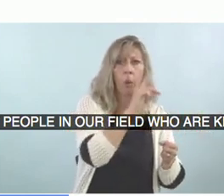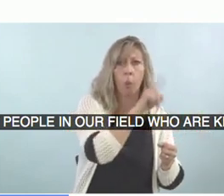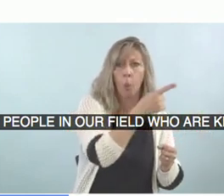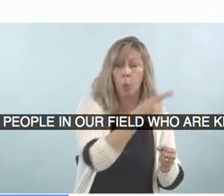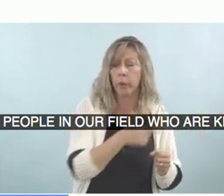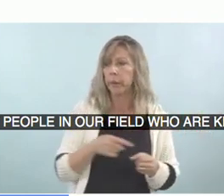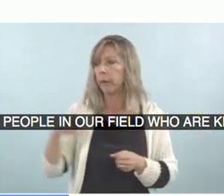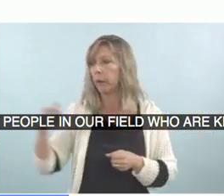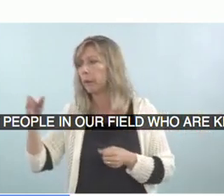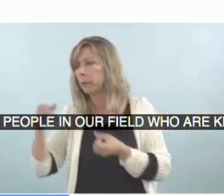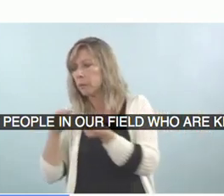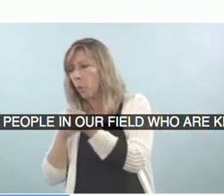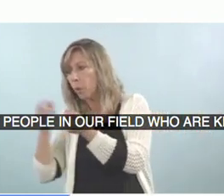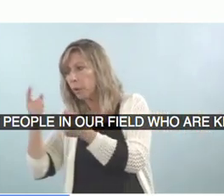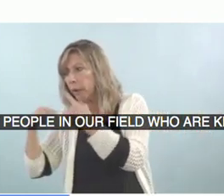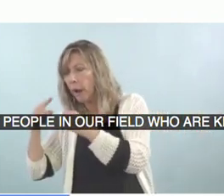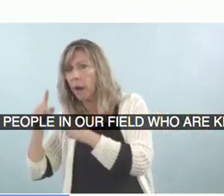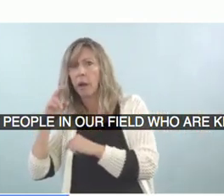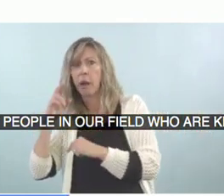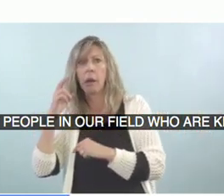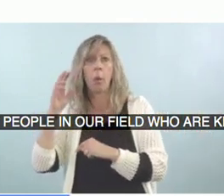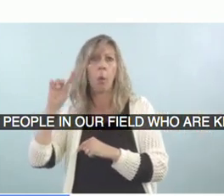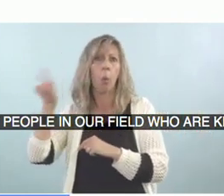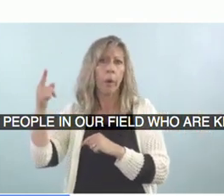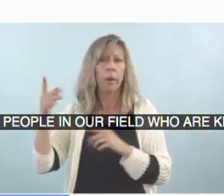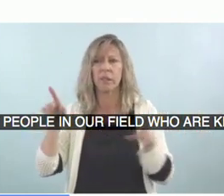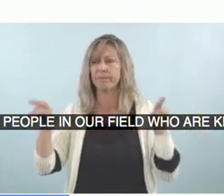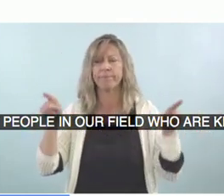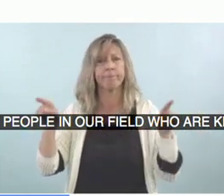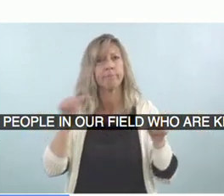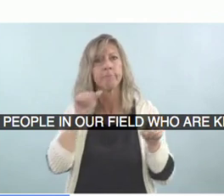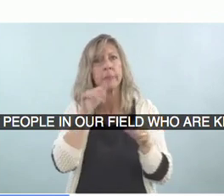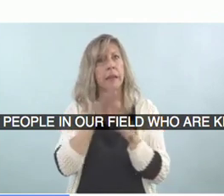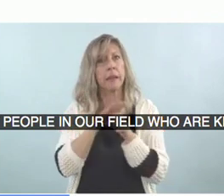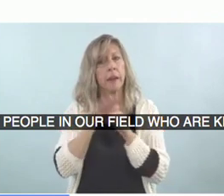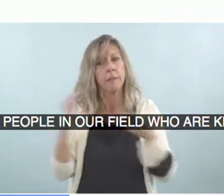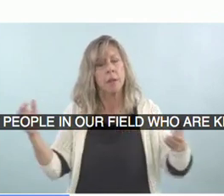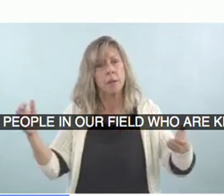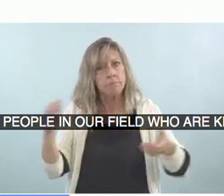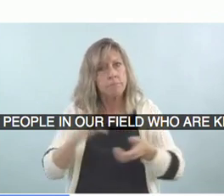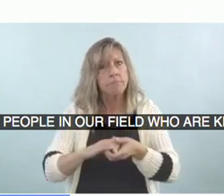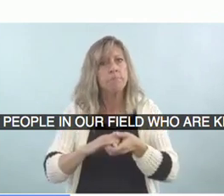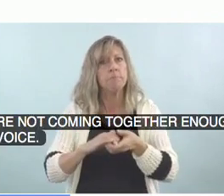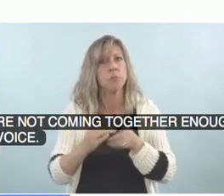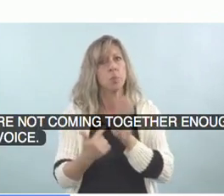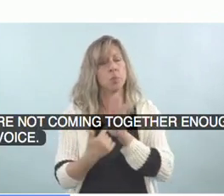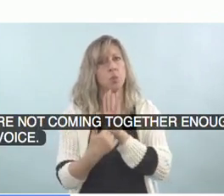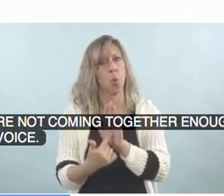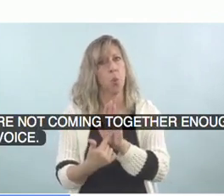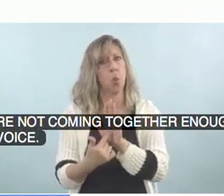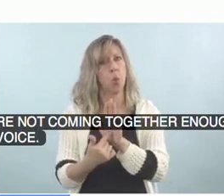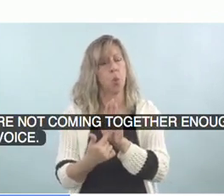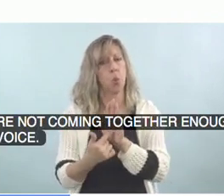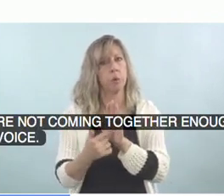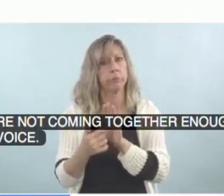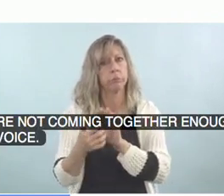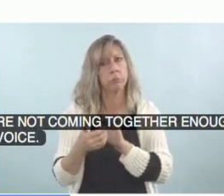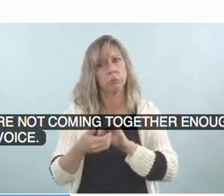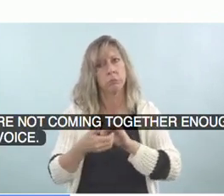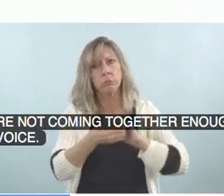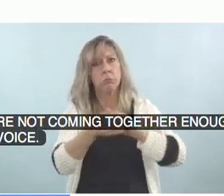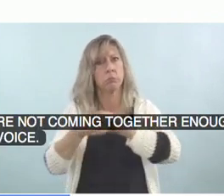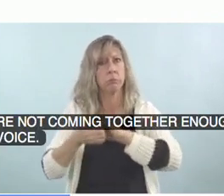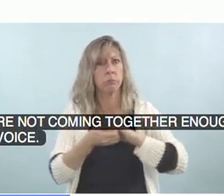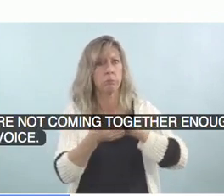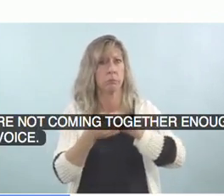together enough to prevent a, to present a unified voice. And so if you go to, if you Google the radical